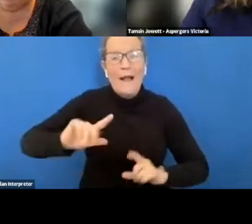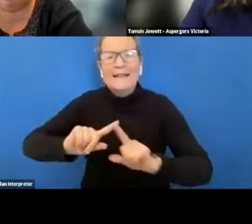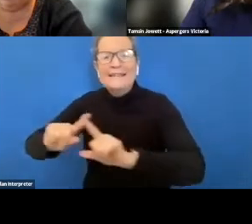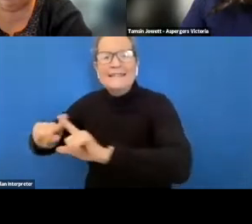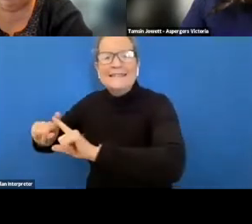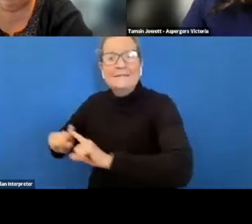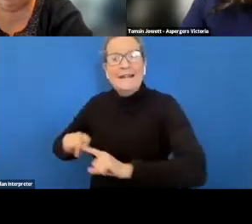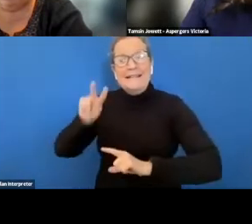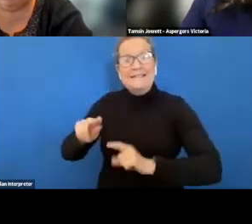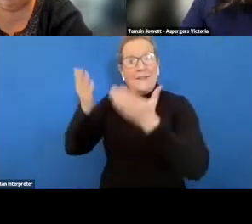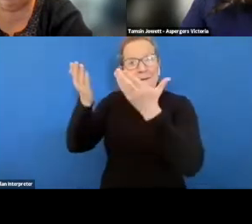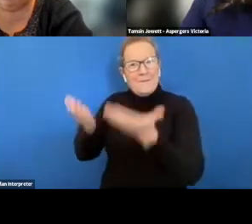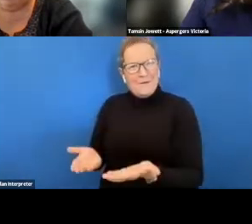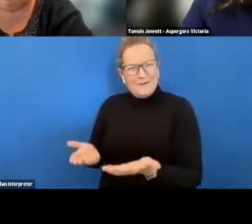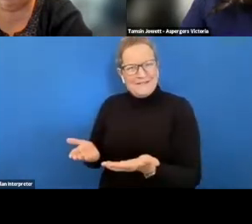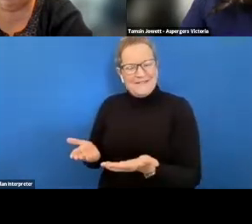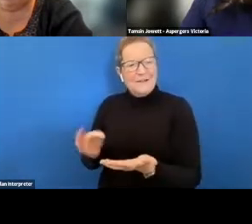person not the difference